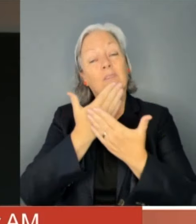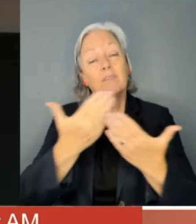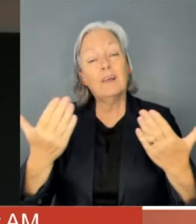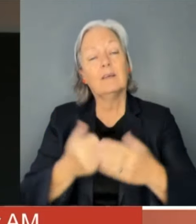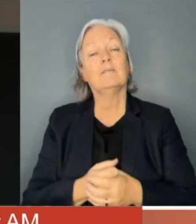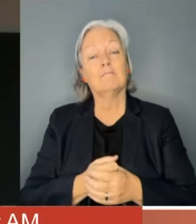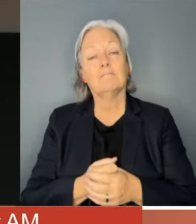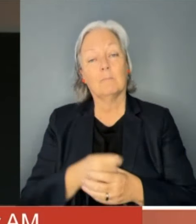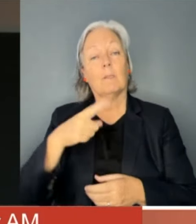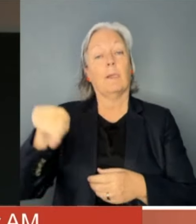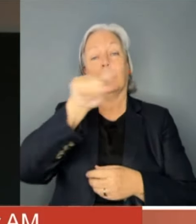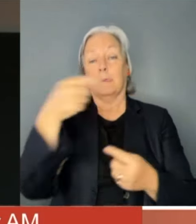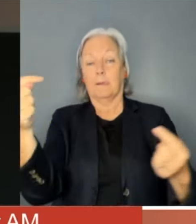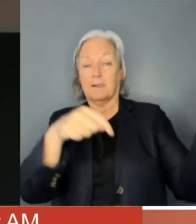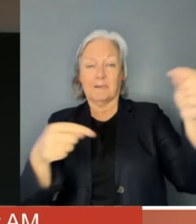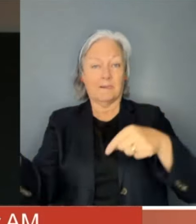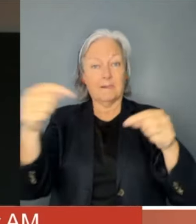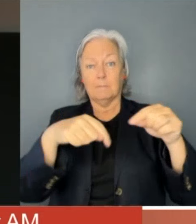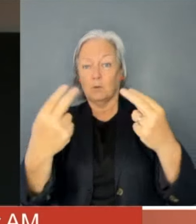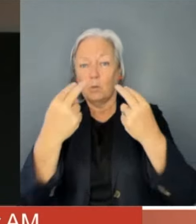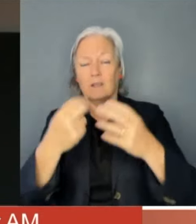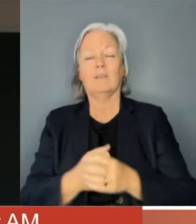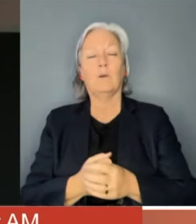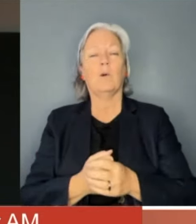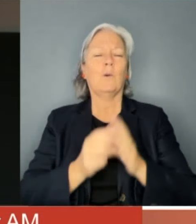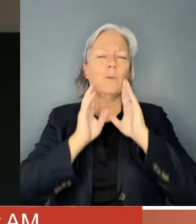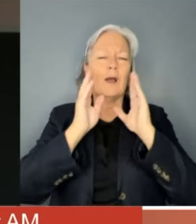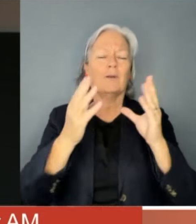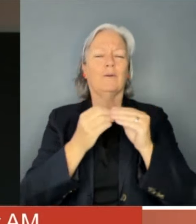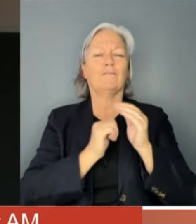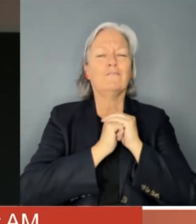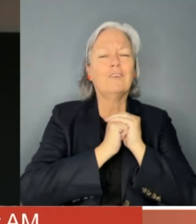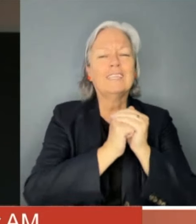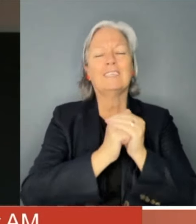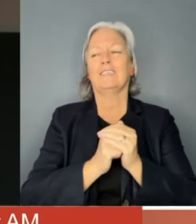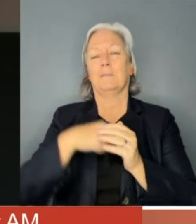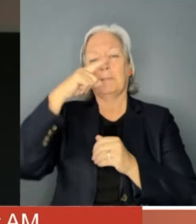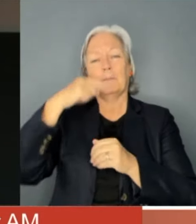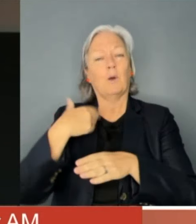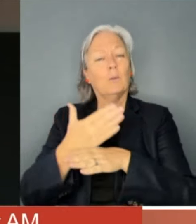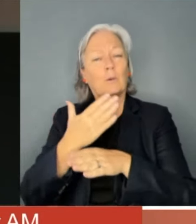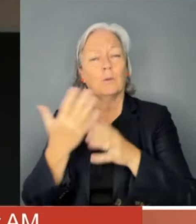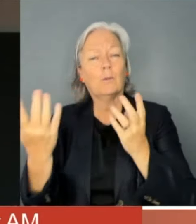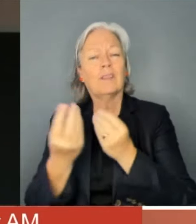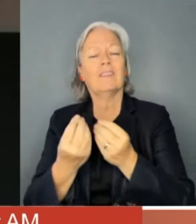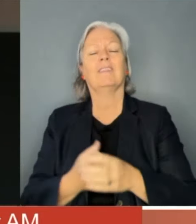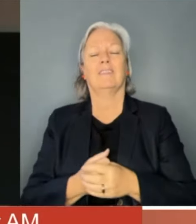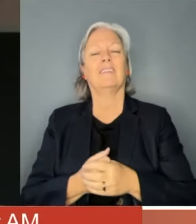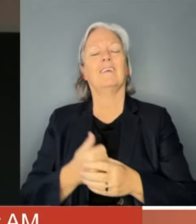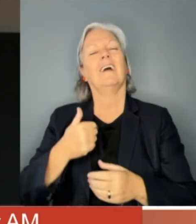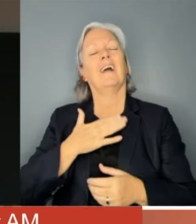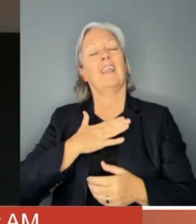today. It's wonderful to see friends and colleagues in the audience. And I want to pay a particular